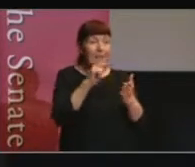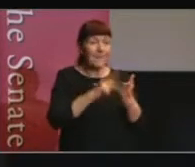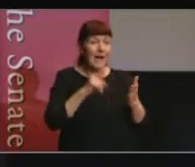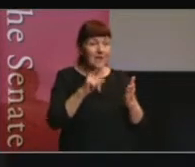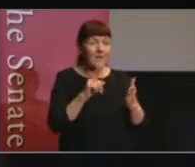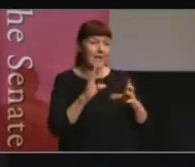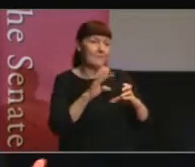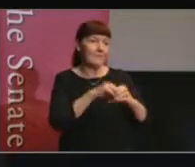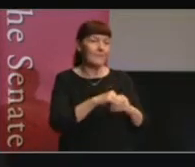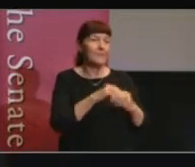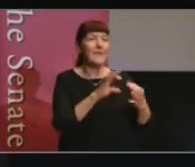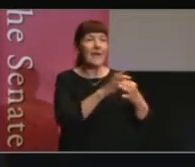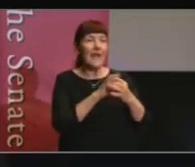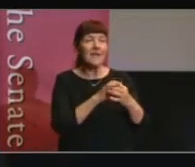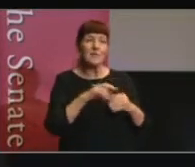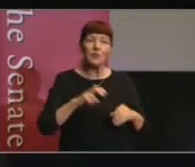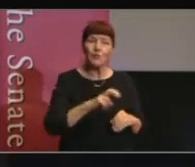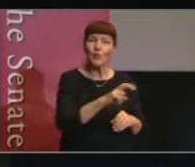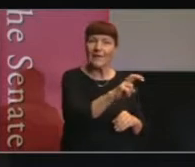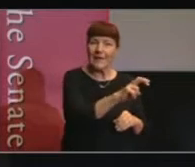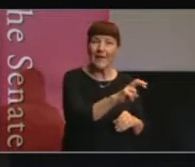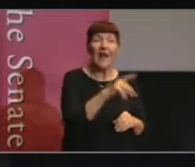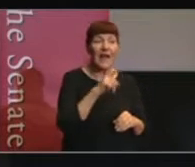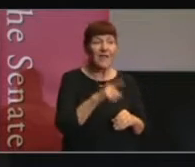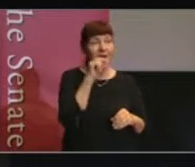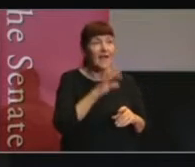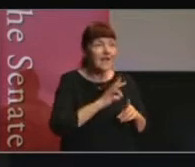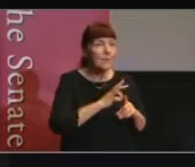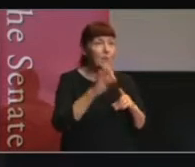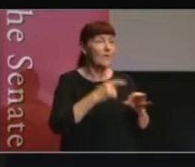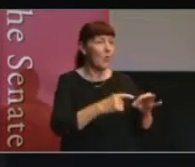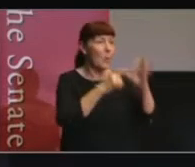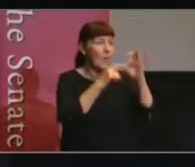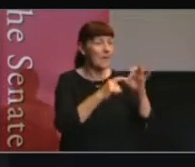have the opportunity to improve the quality and output of each other's work.